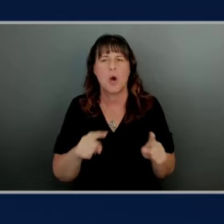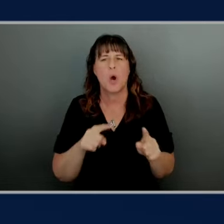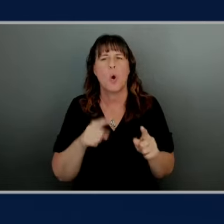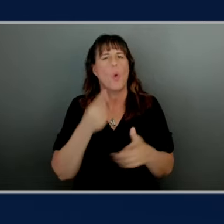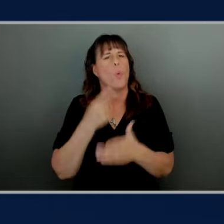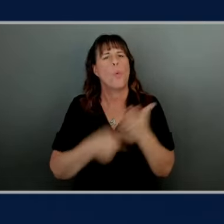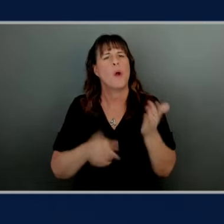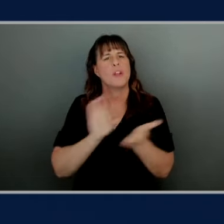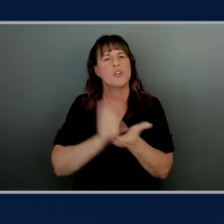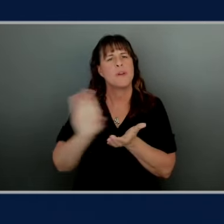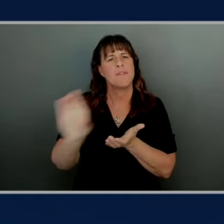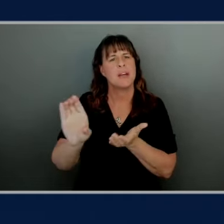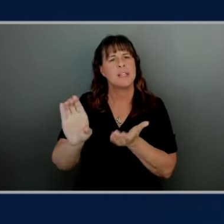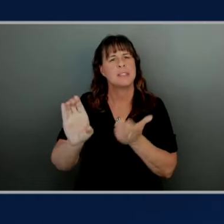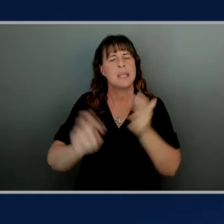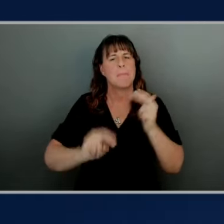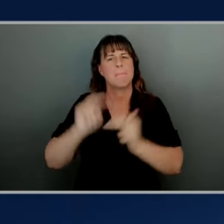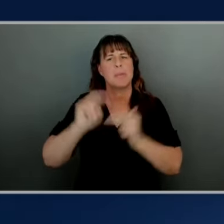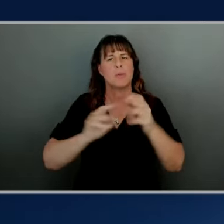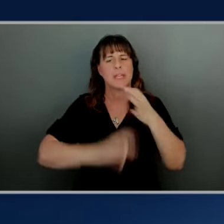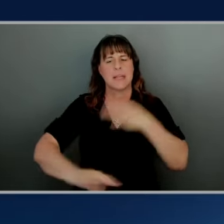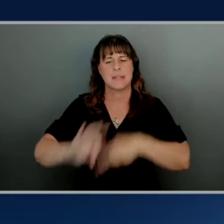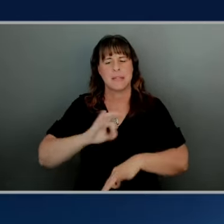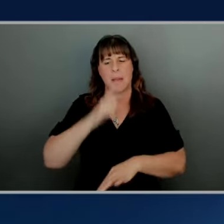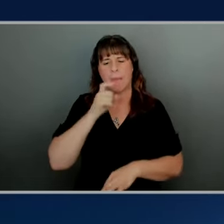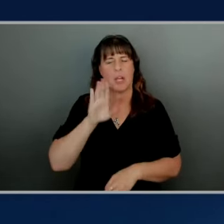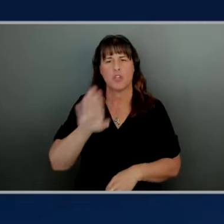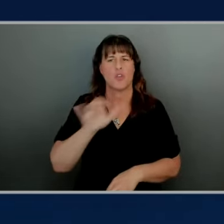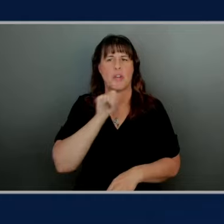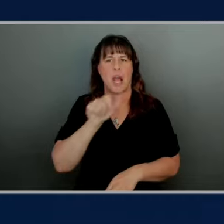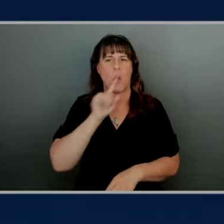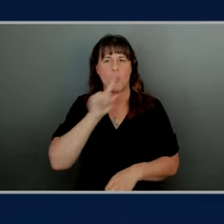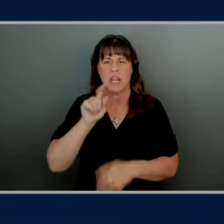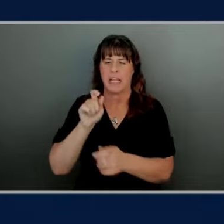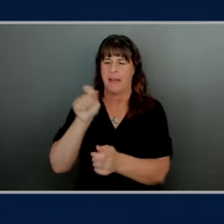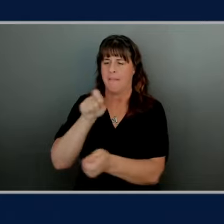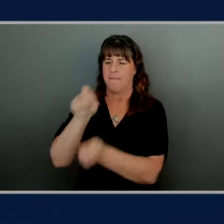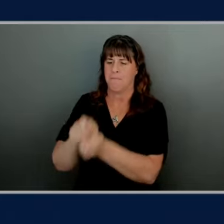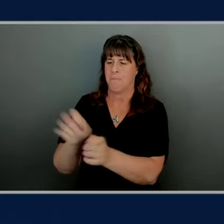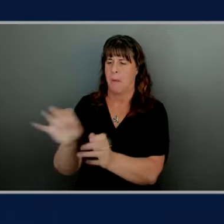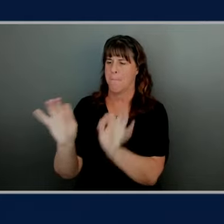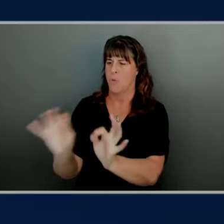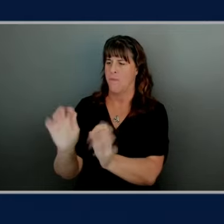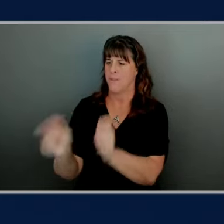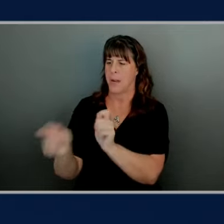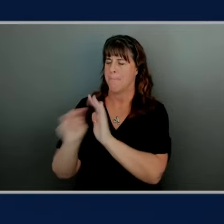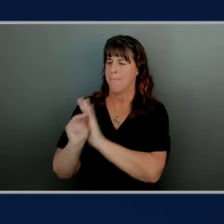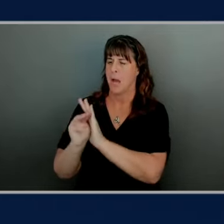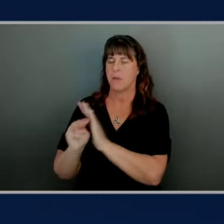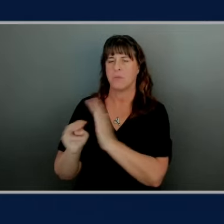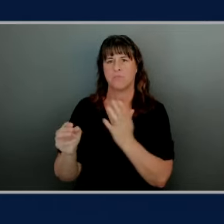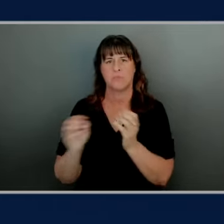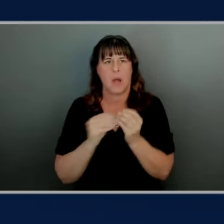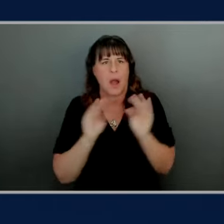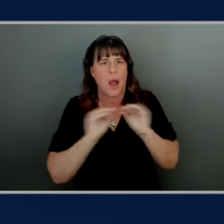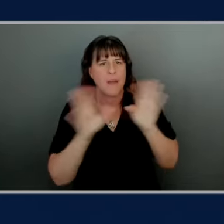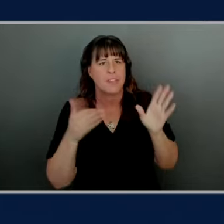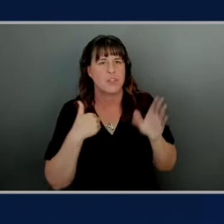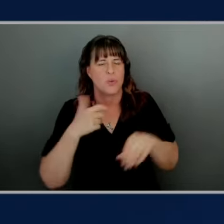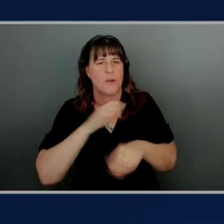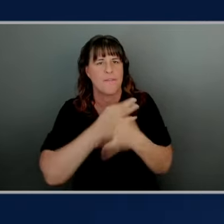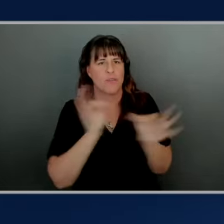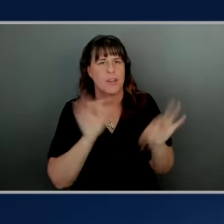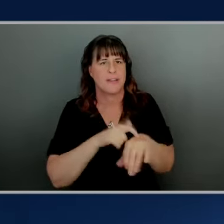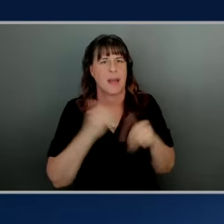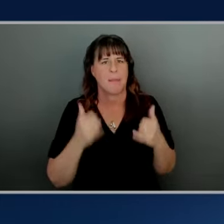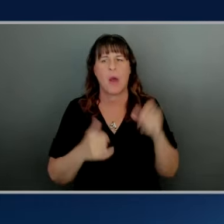building instead like since you weren't going in and fine-tuning these models obviously it freed some time up for you right yeah yeah we did I mean